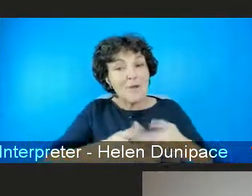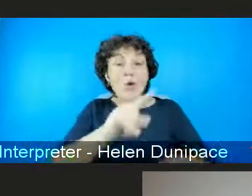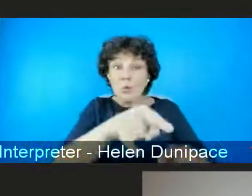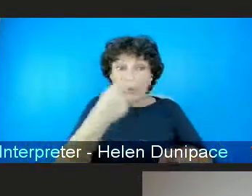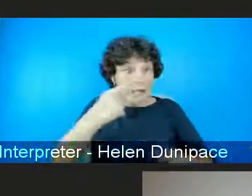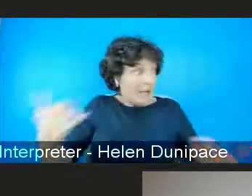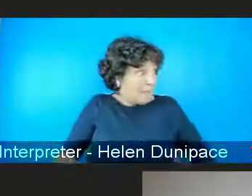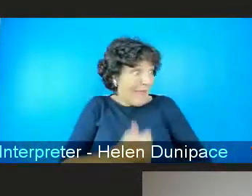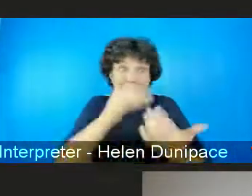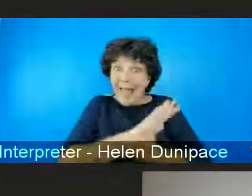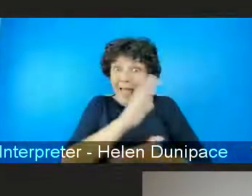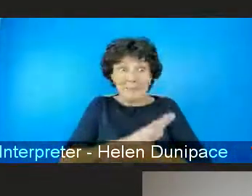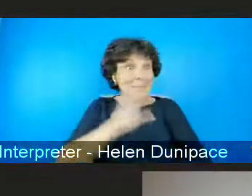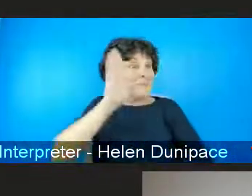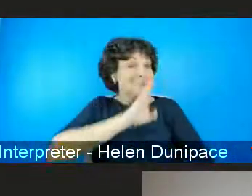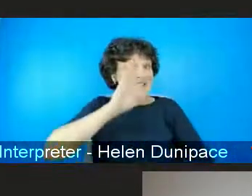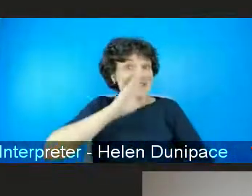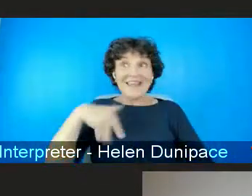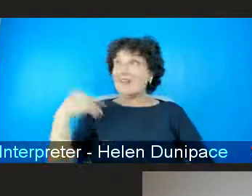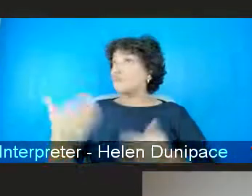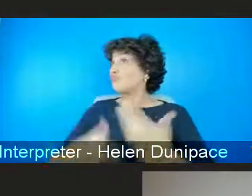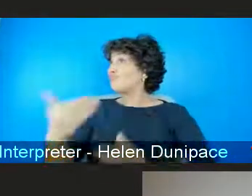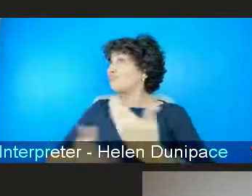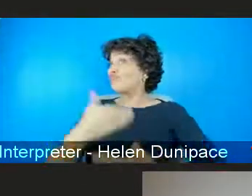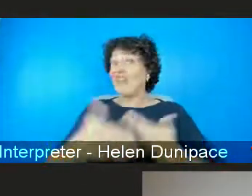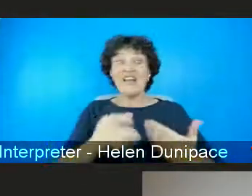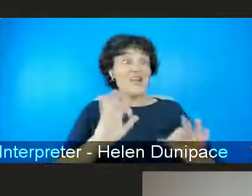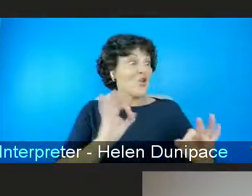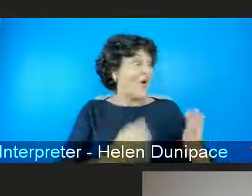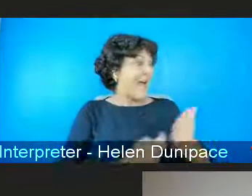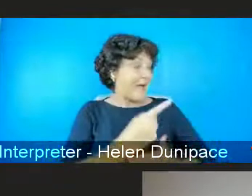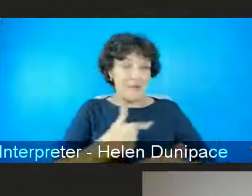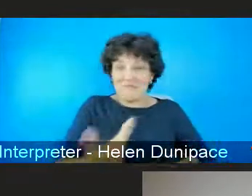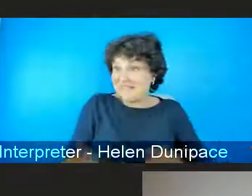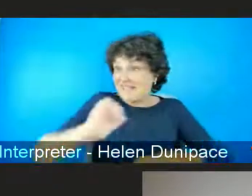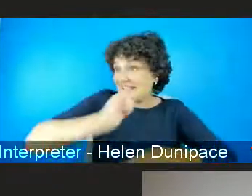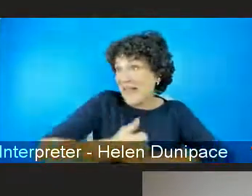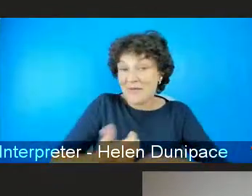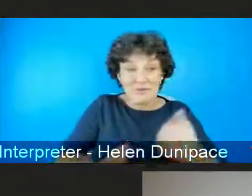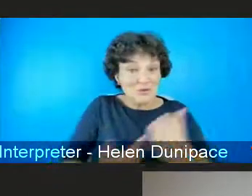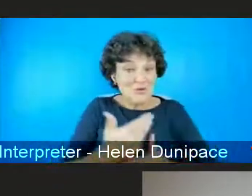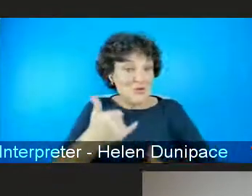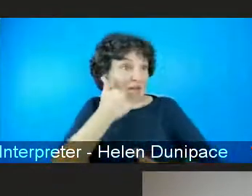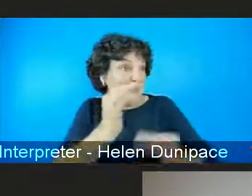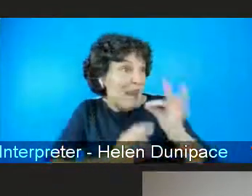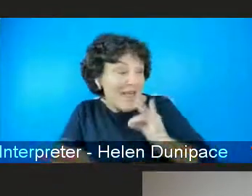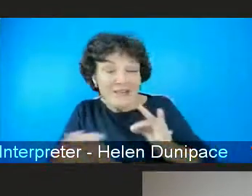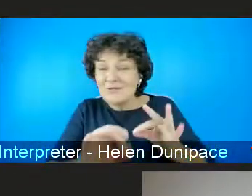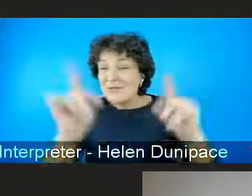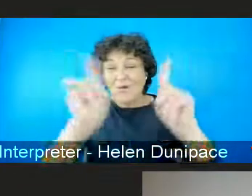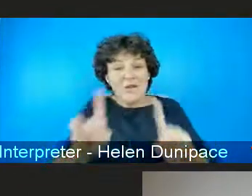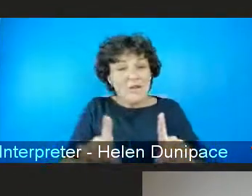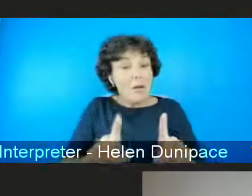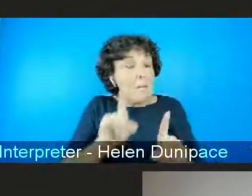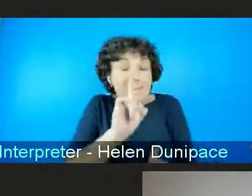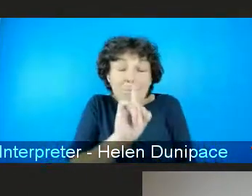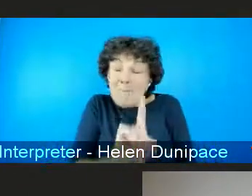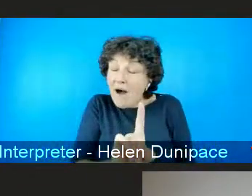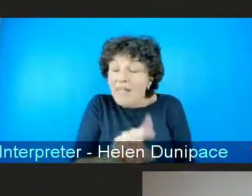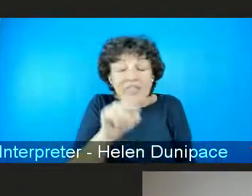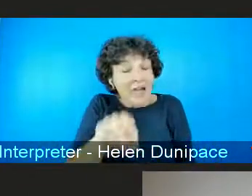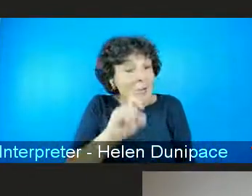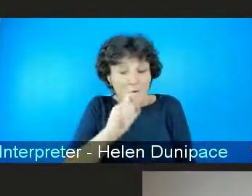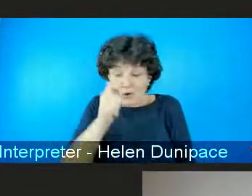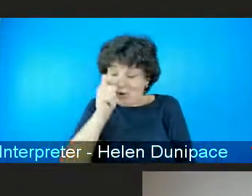work around the edges and, you know, have more help lines and more necessary things like that, none of which will change the